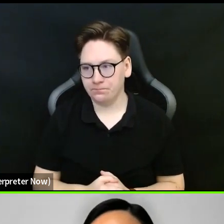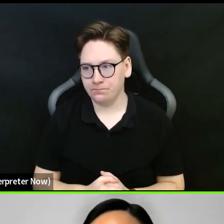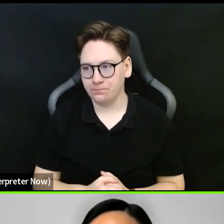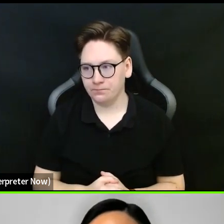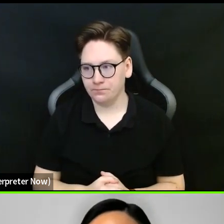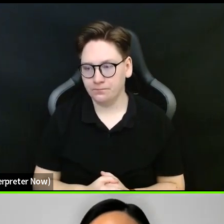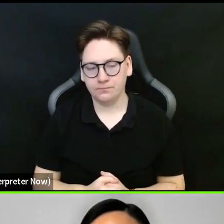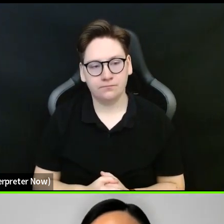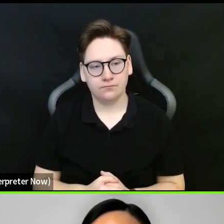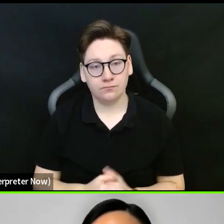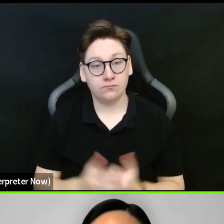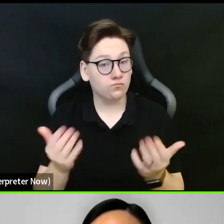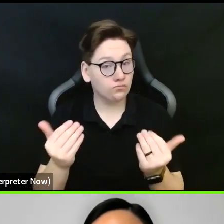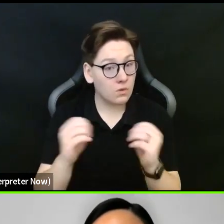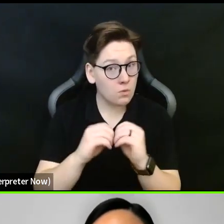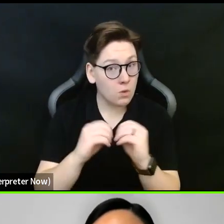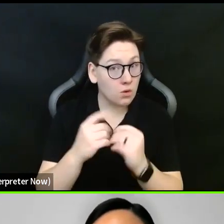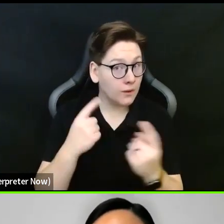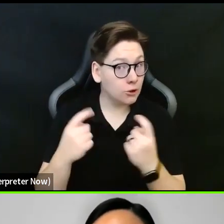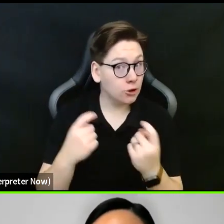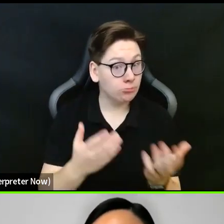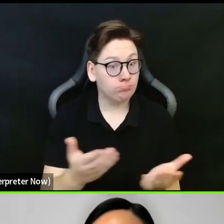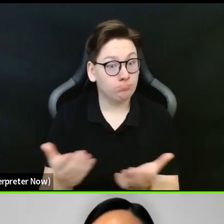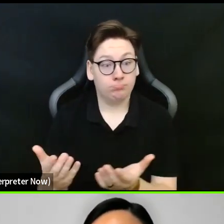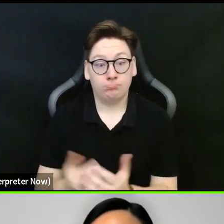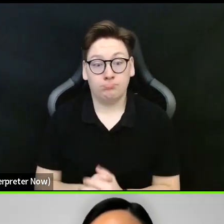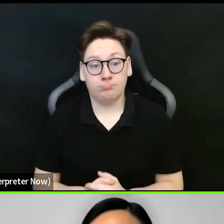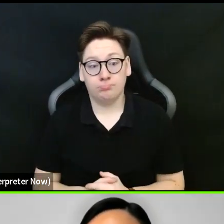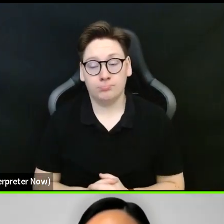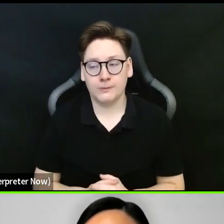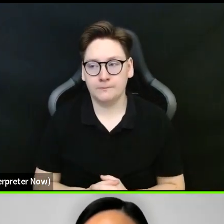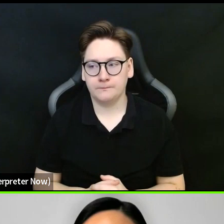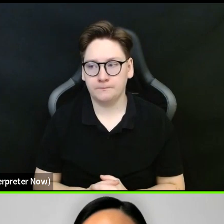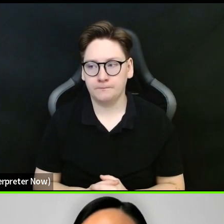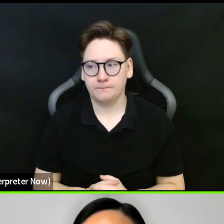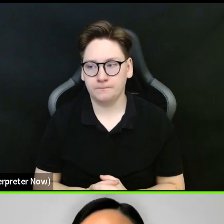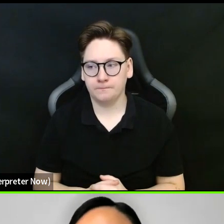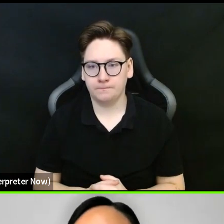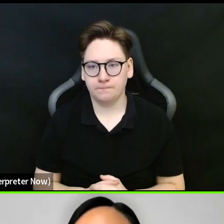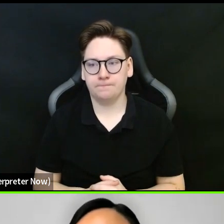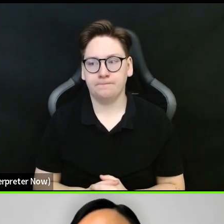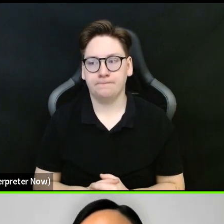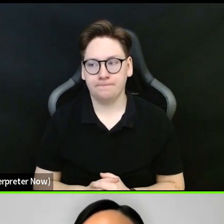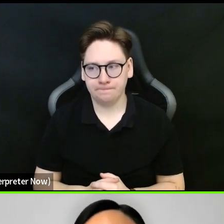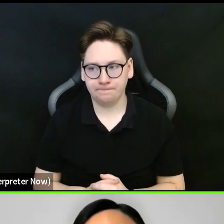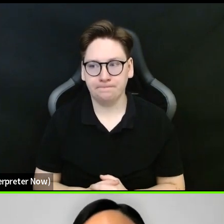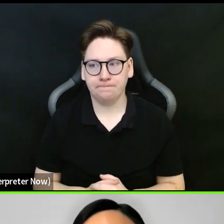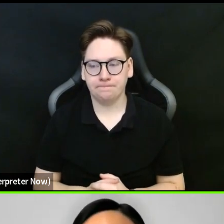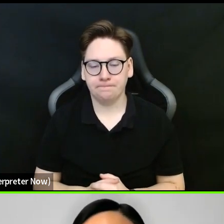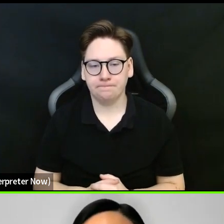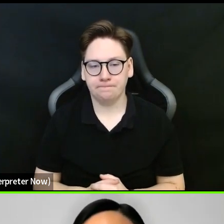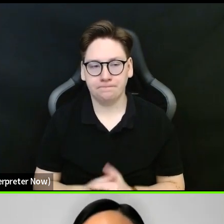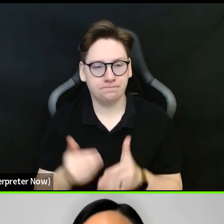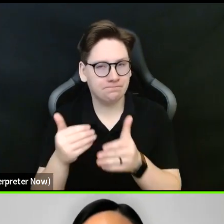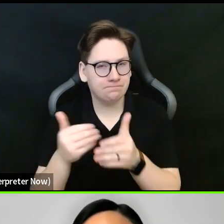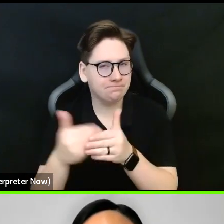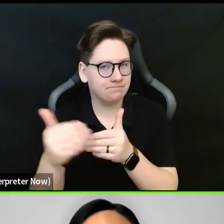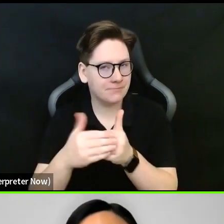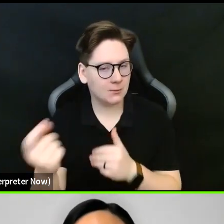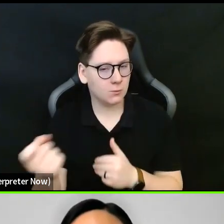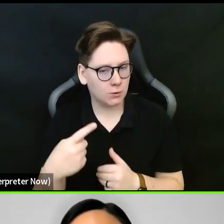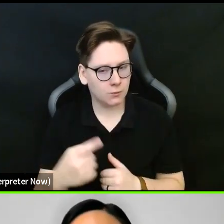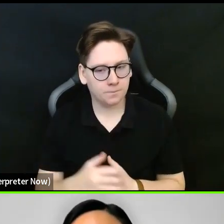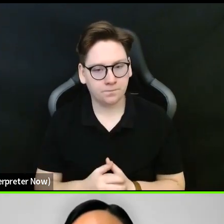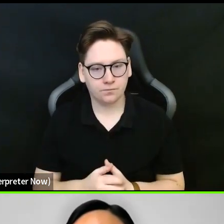Any more questions from folks? Any right. Here's our next question. Are arts service organizations